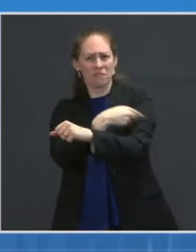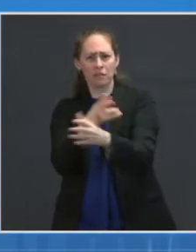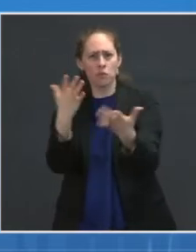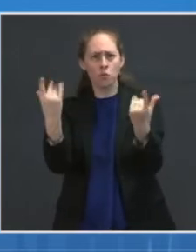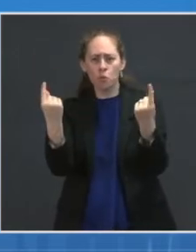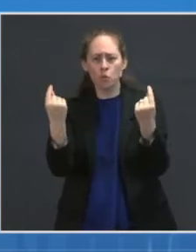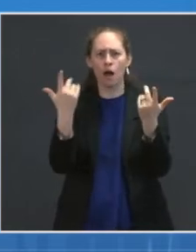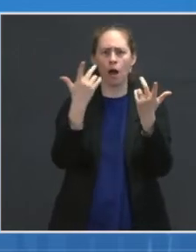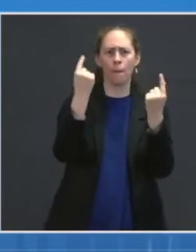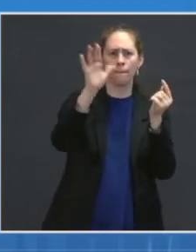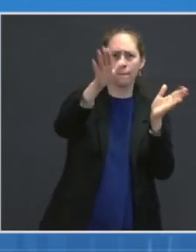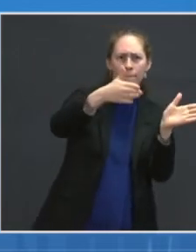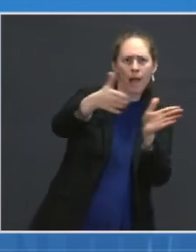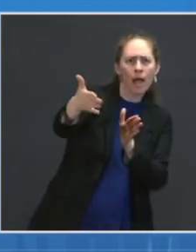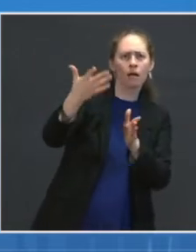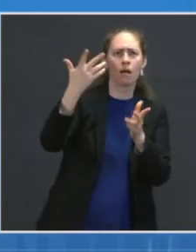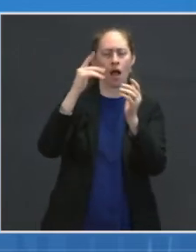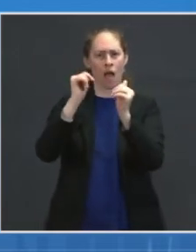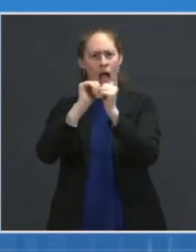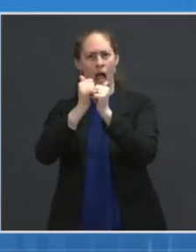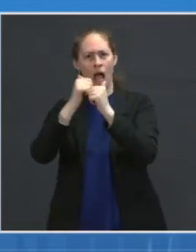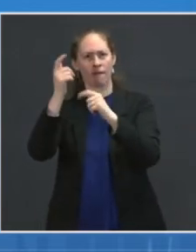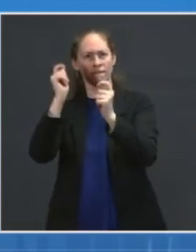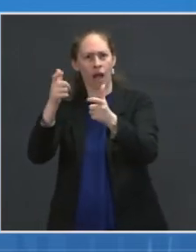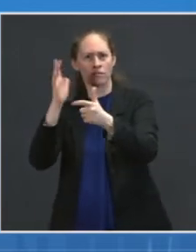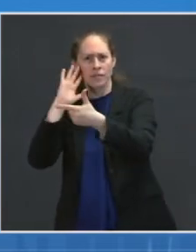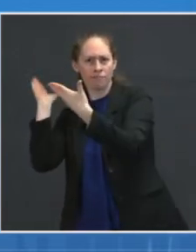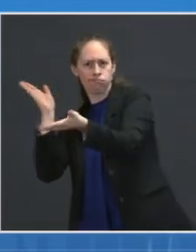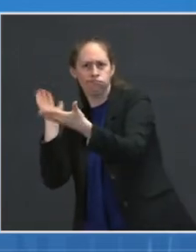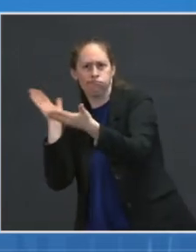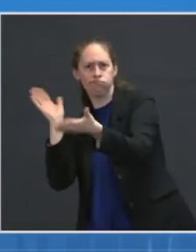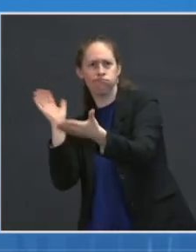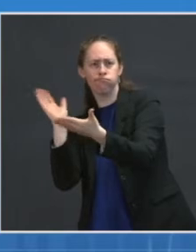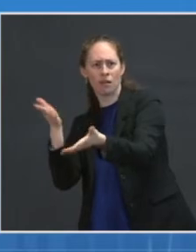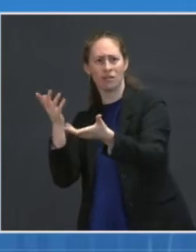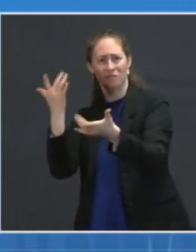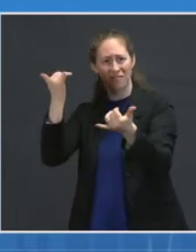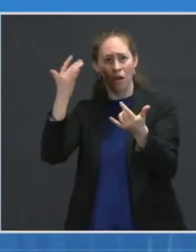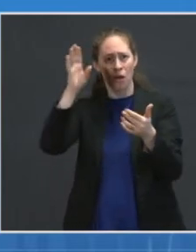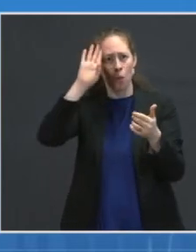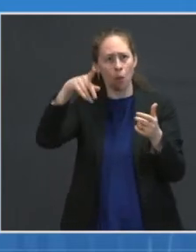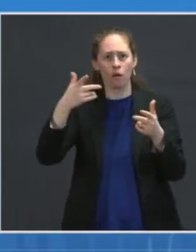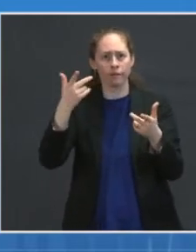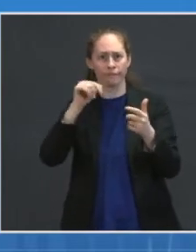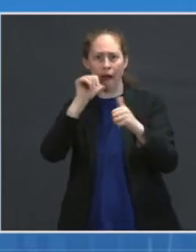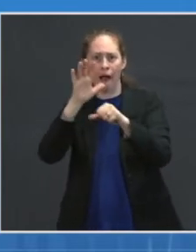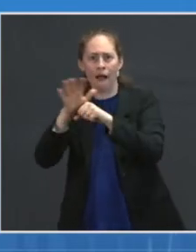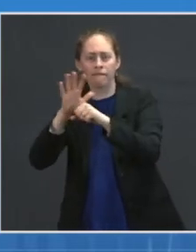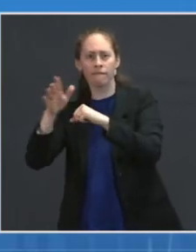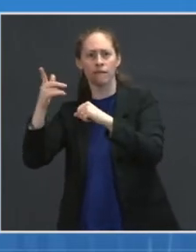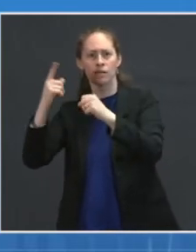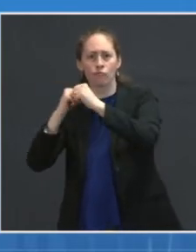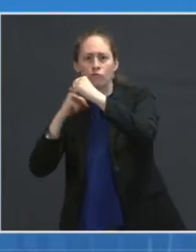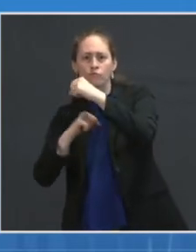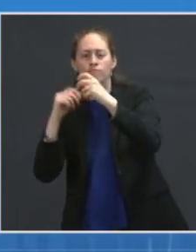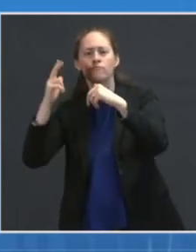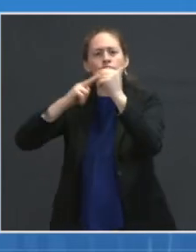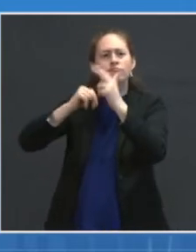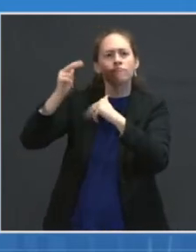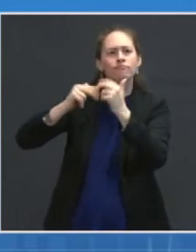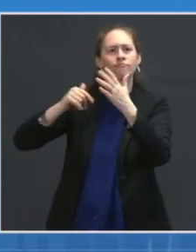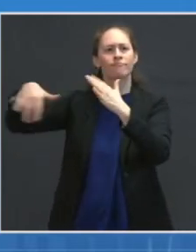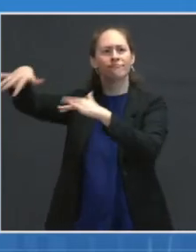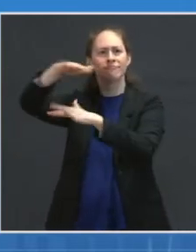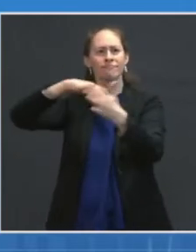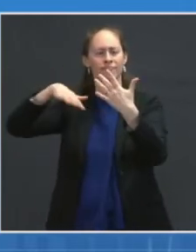getting more vaccination sites for areas with inadequate health infrastructure? And has the government found that that's a problem,